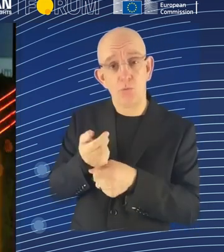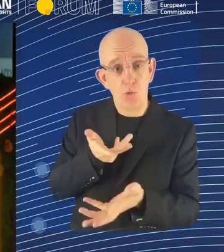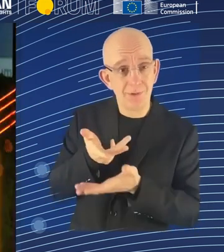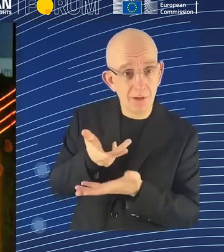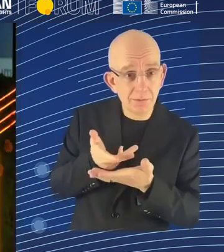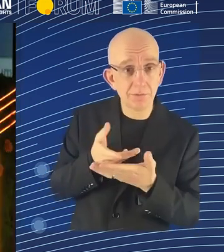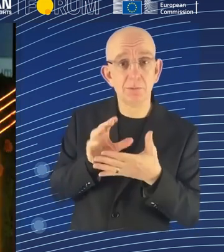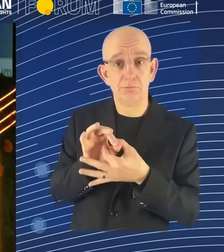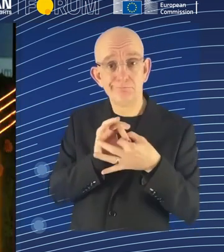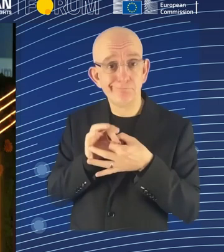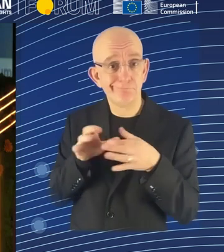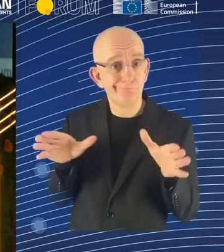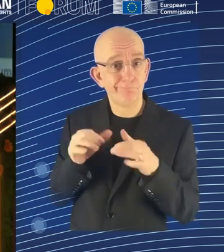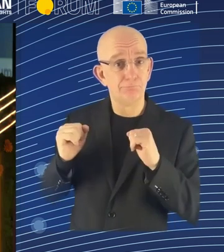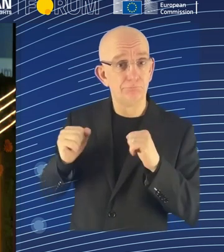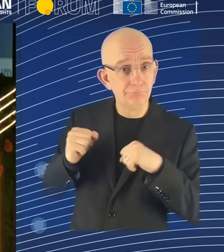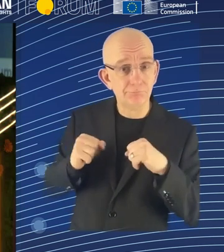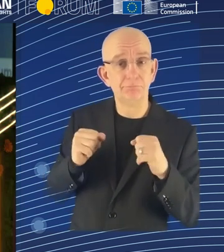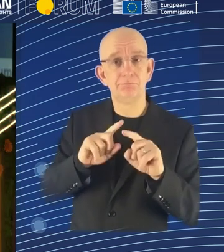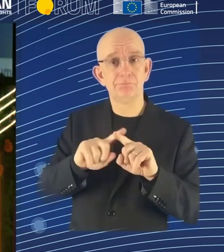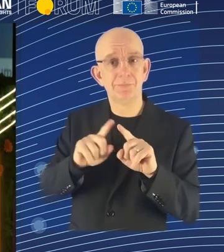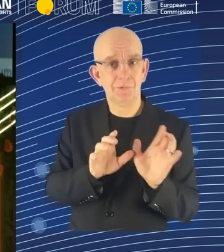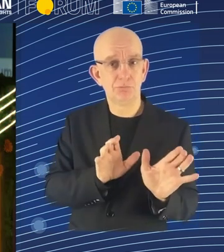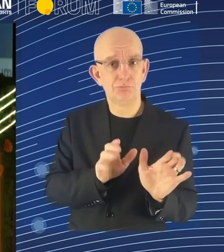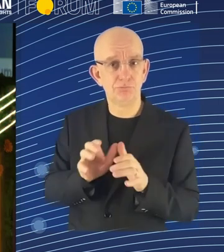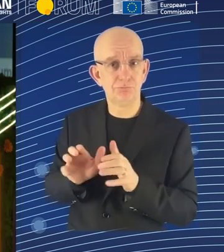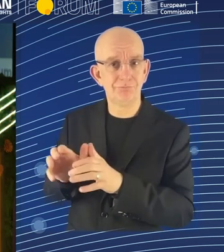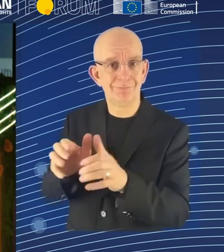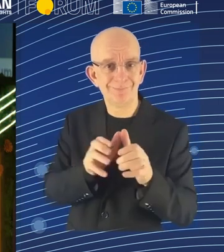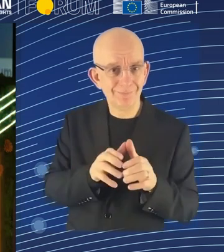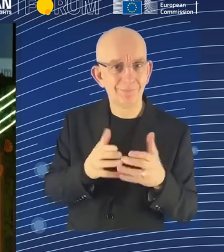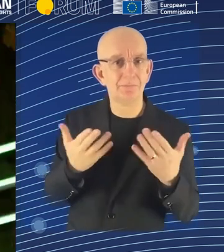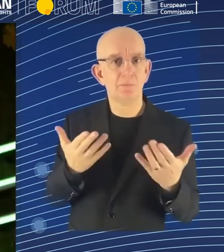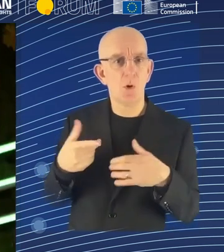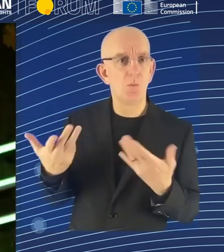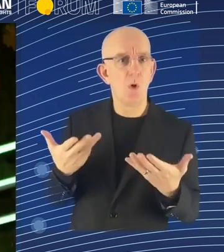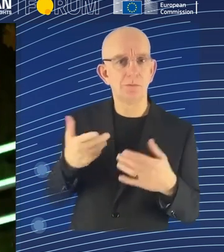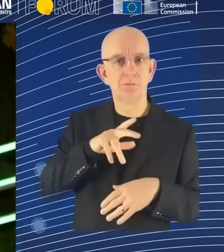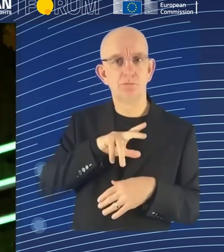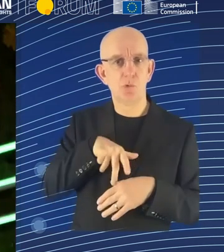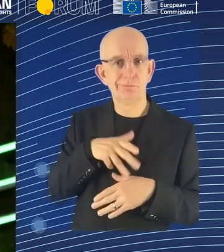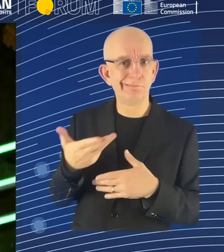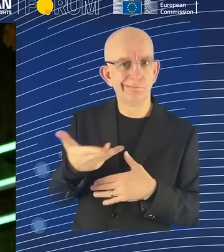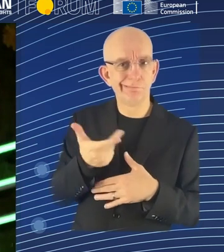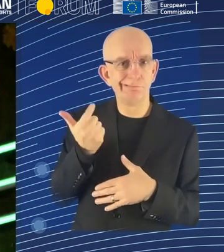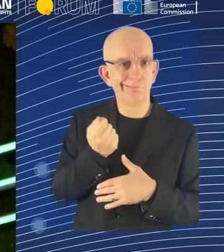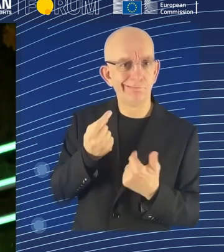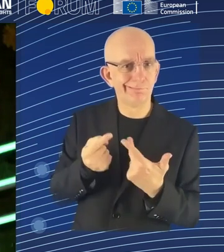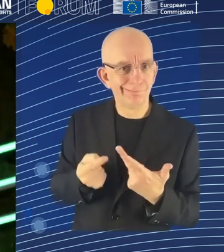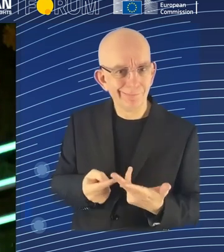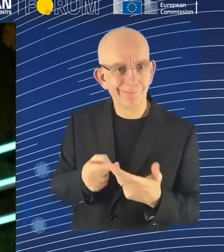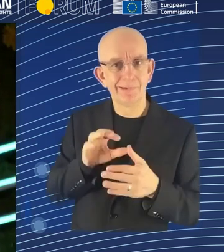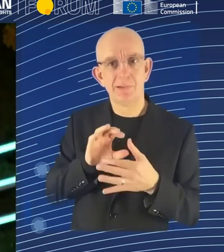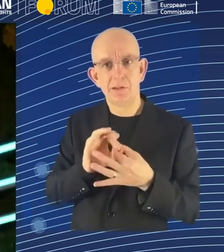And I think you can look at these different dimensions of the social rights and think about